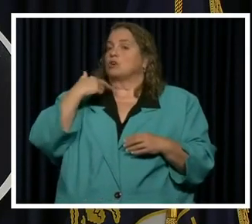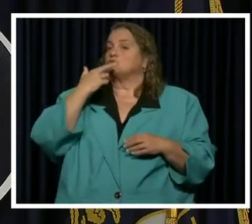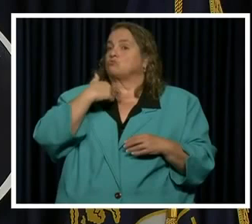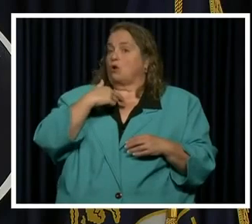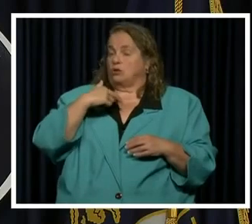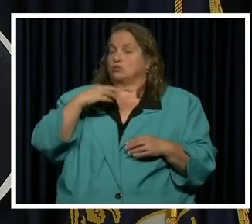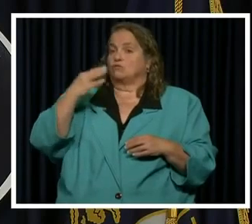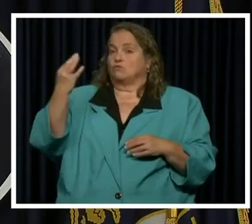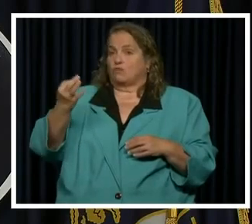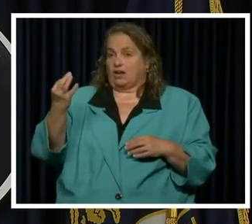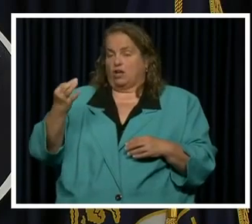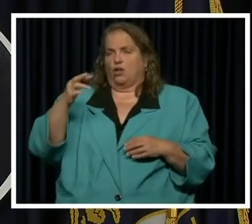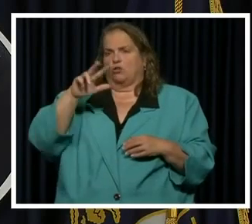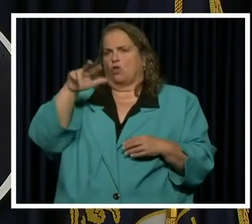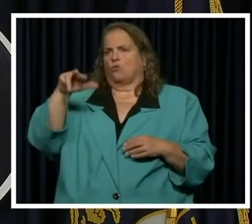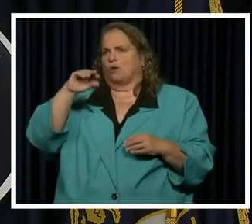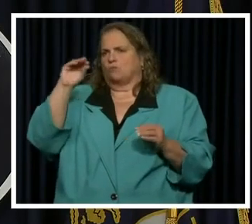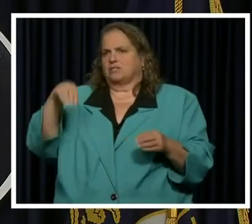determine when?